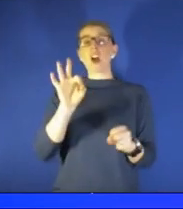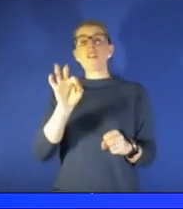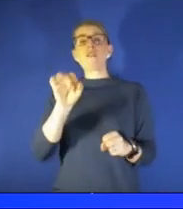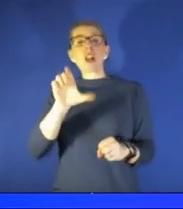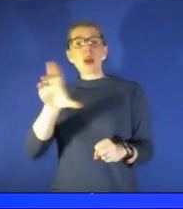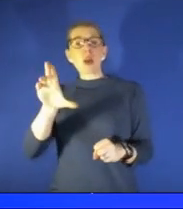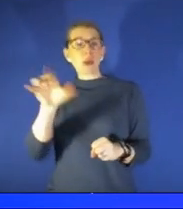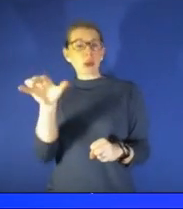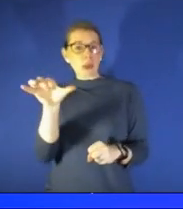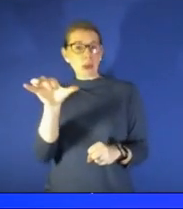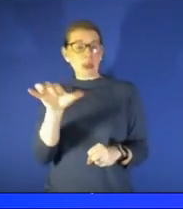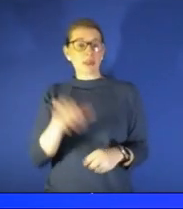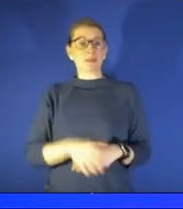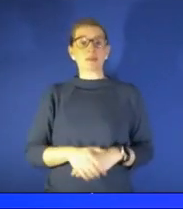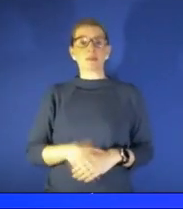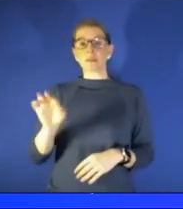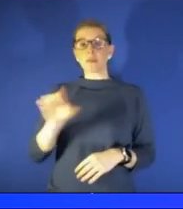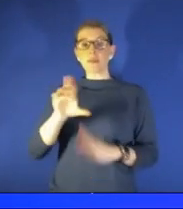of influenza season